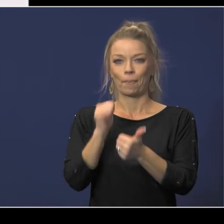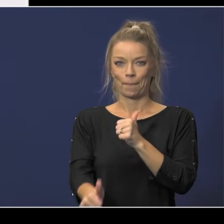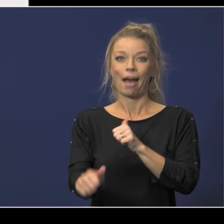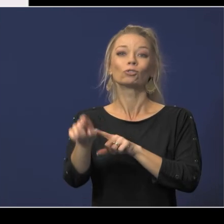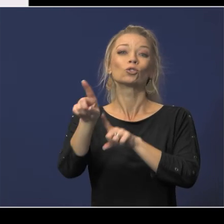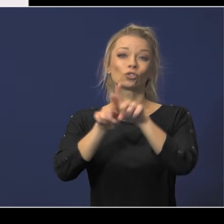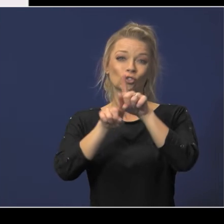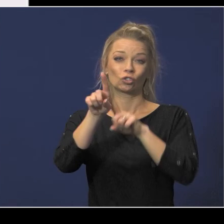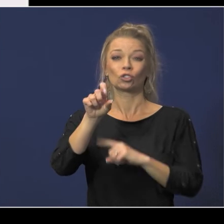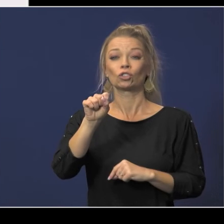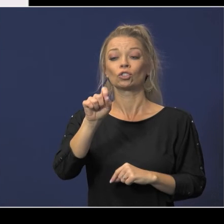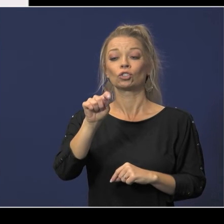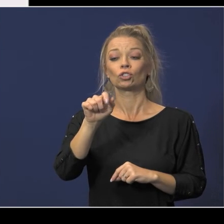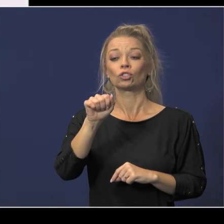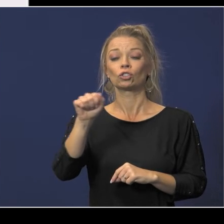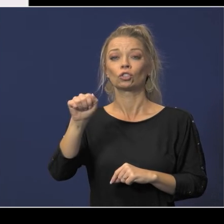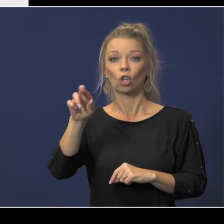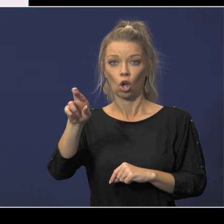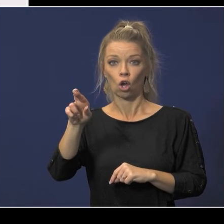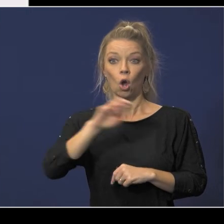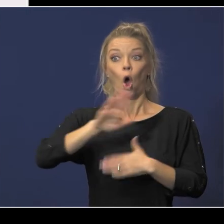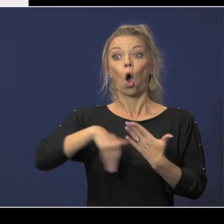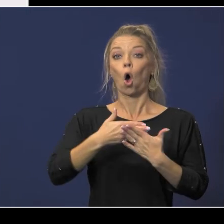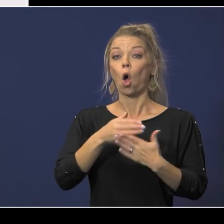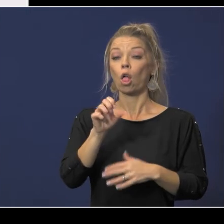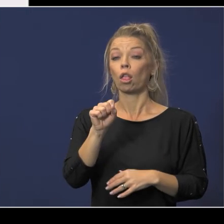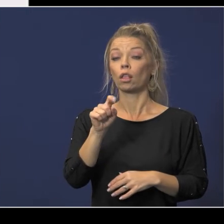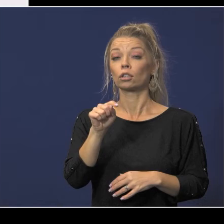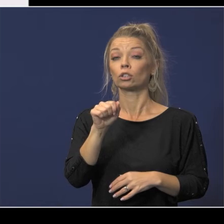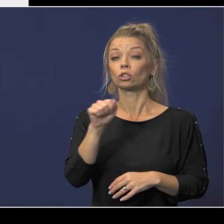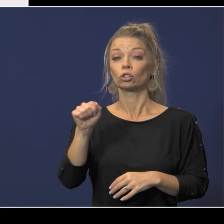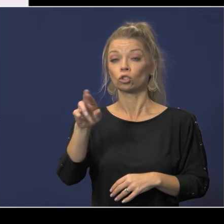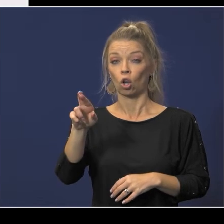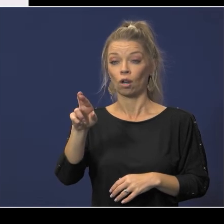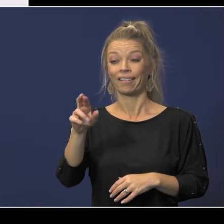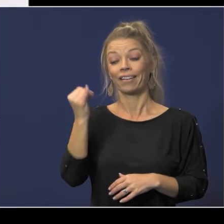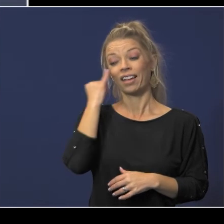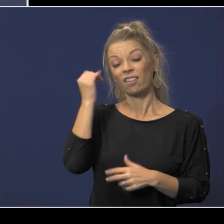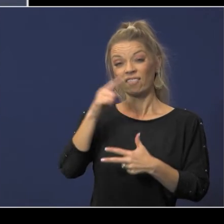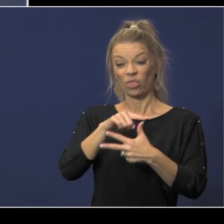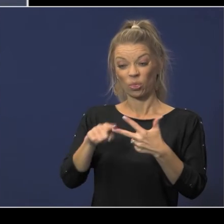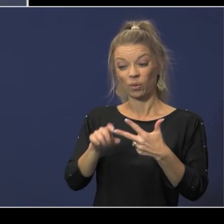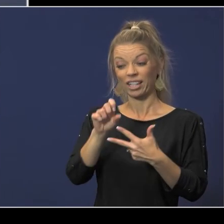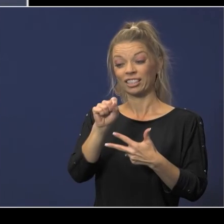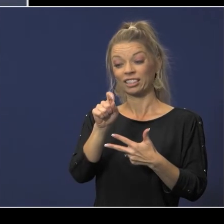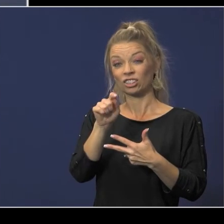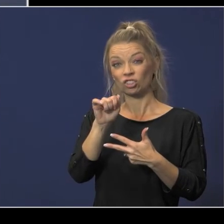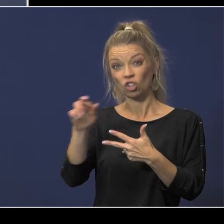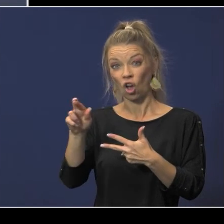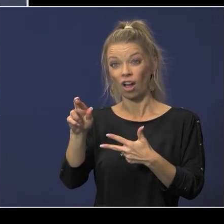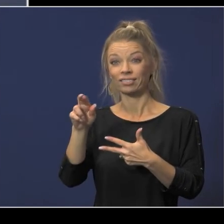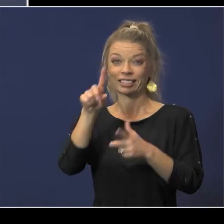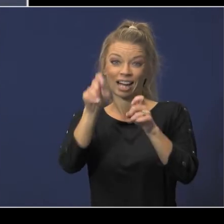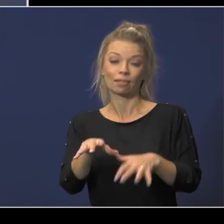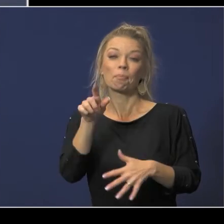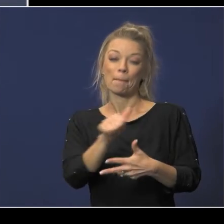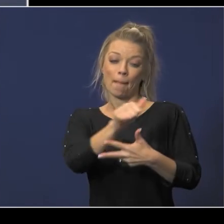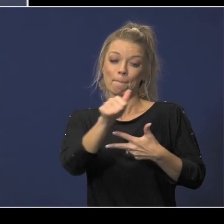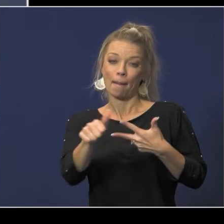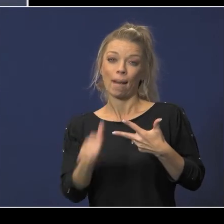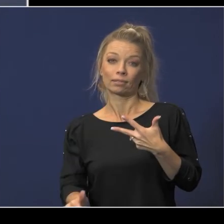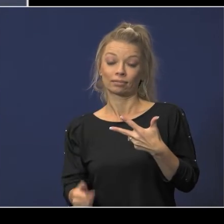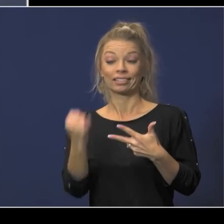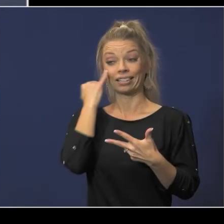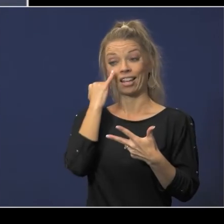star all star all star assessments so if there were three star assessments had to have passed all stars if they if they failed